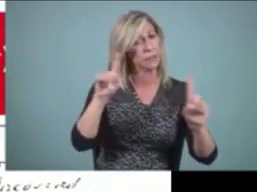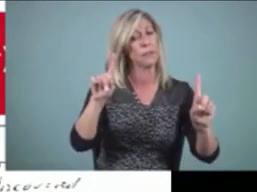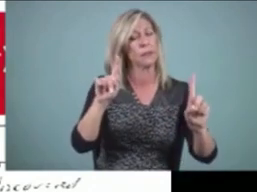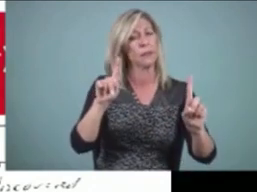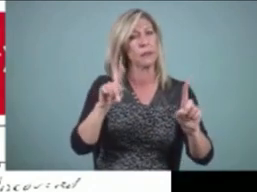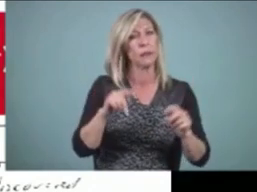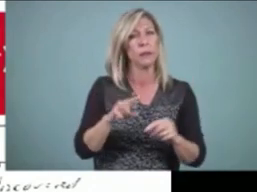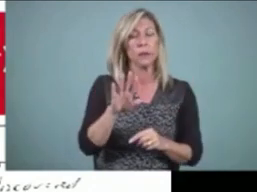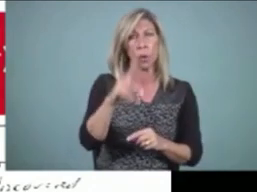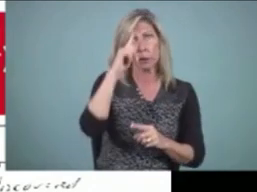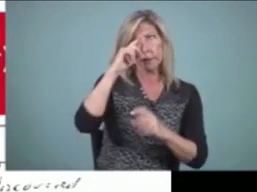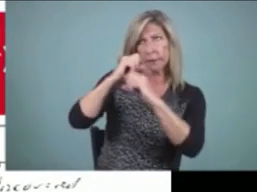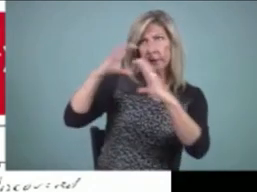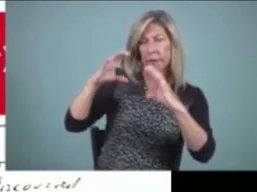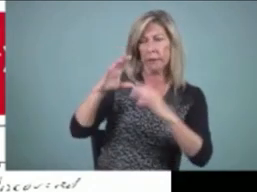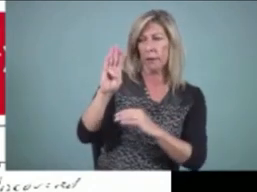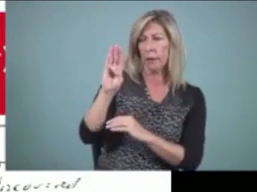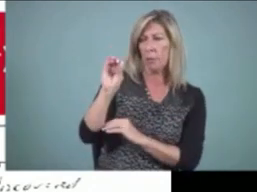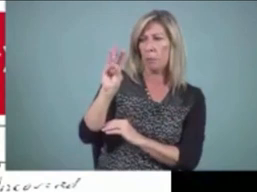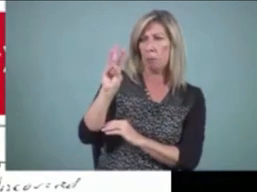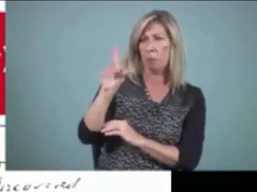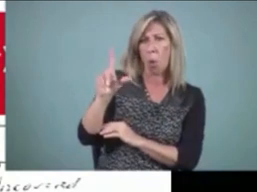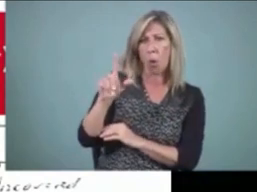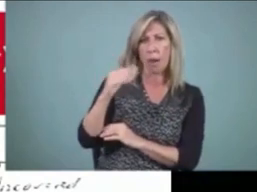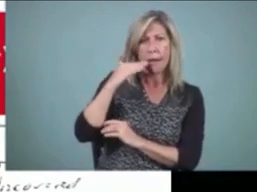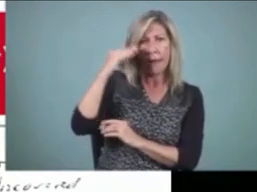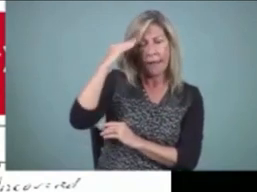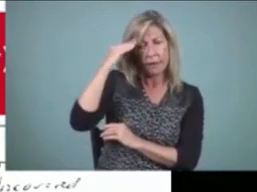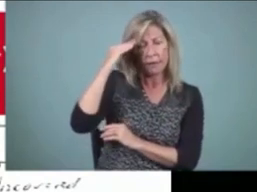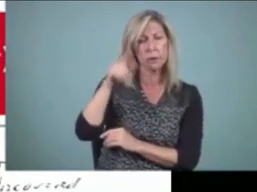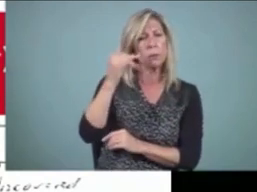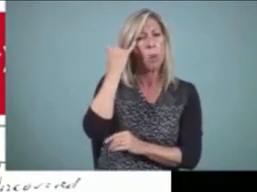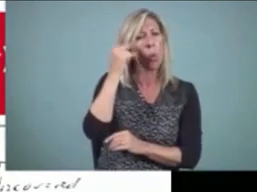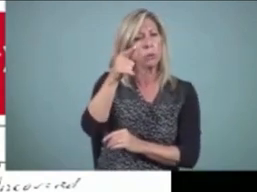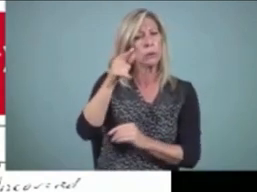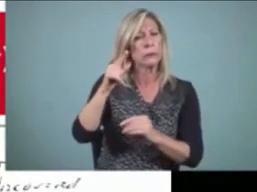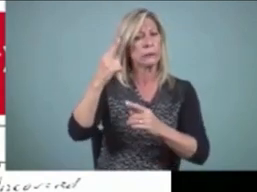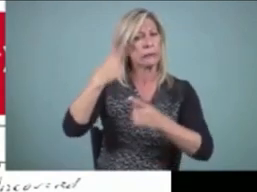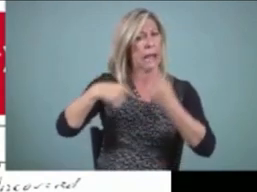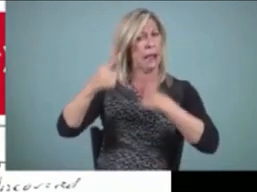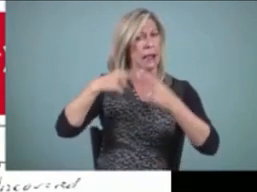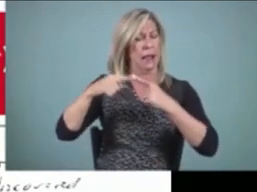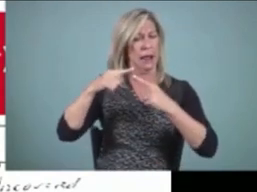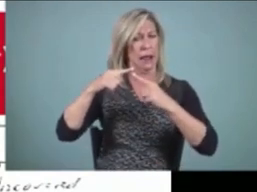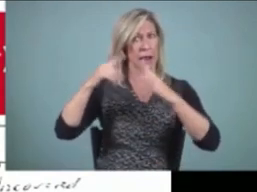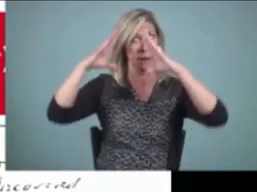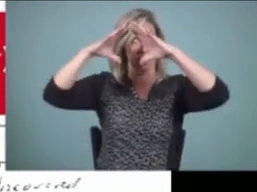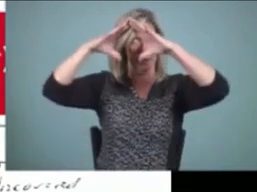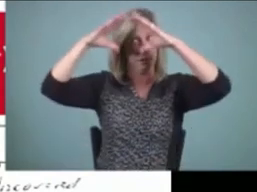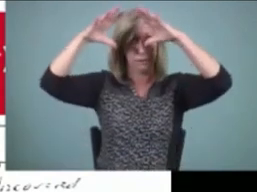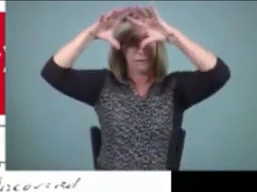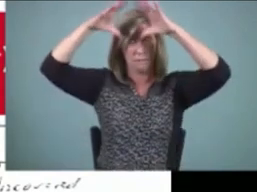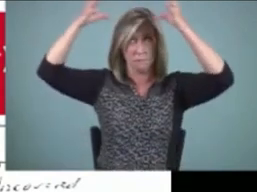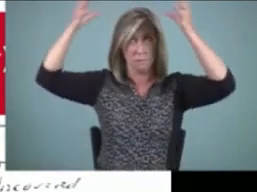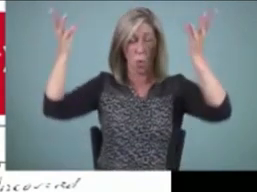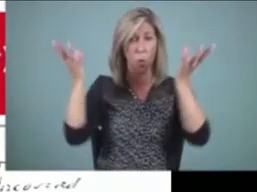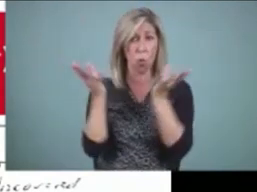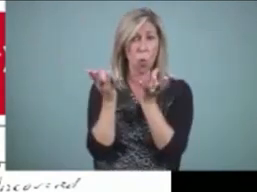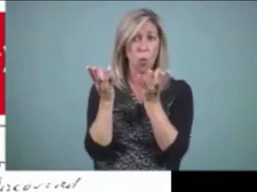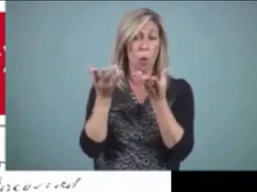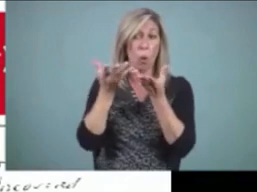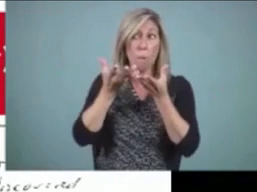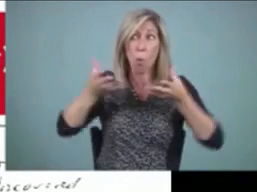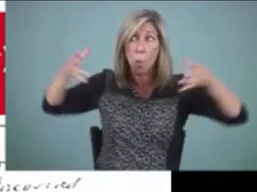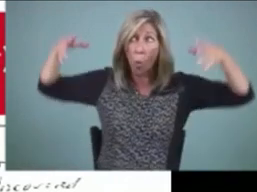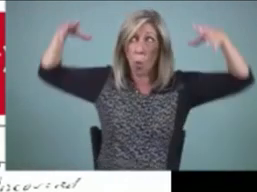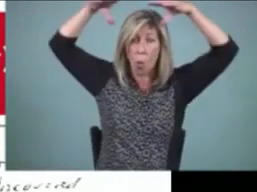head and he's signing it, you can imagine when he signs it, all he